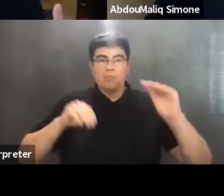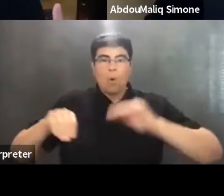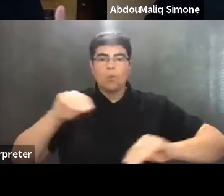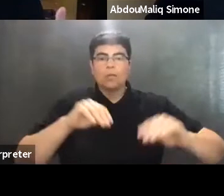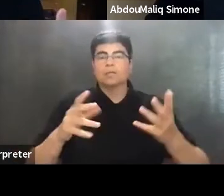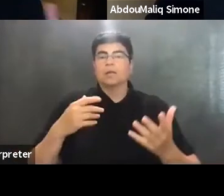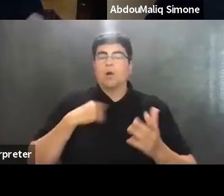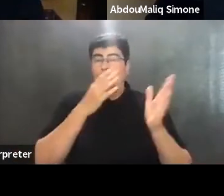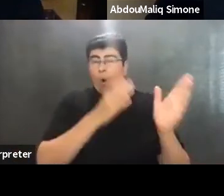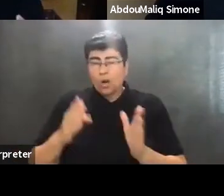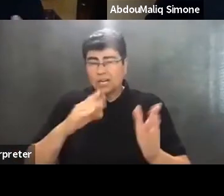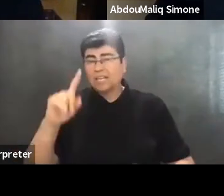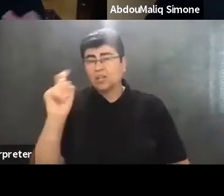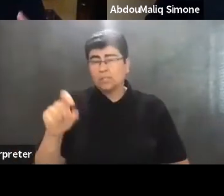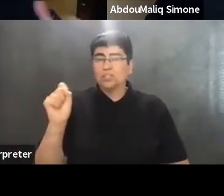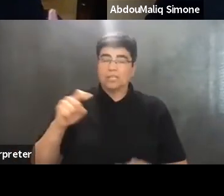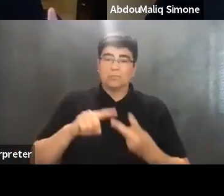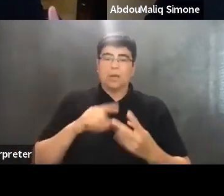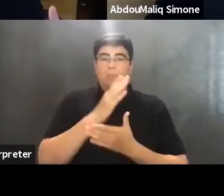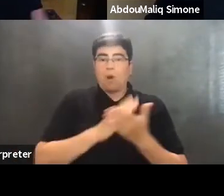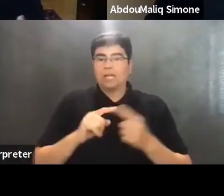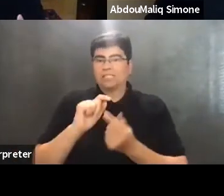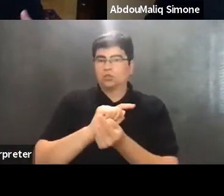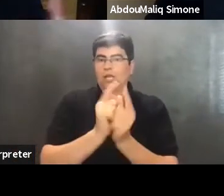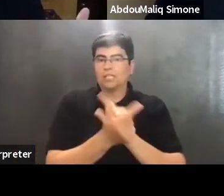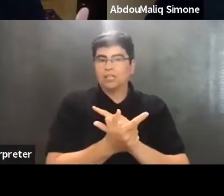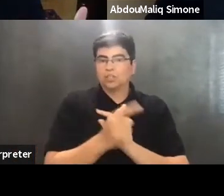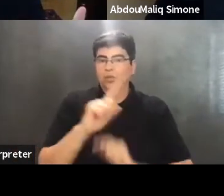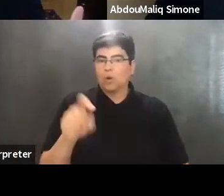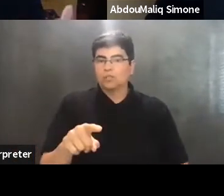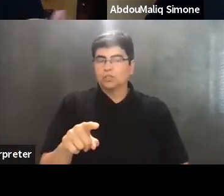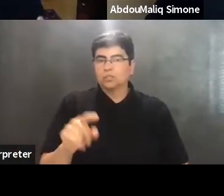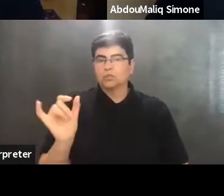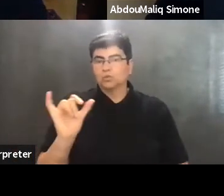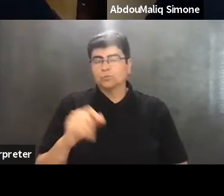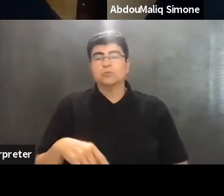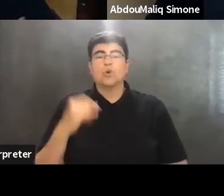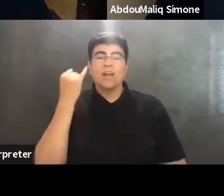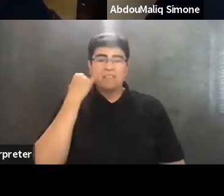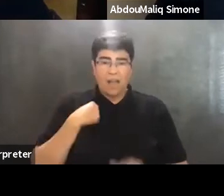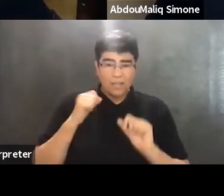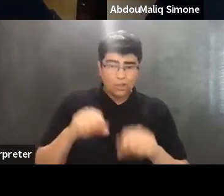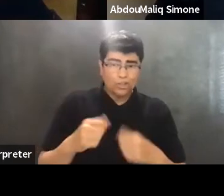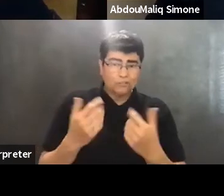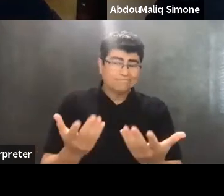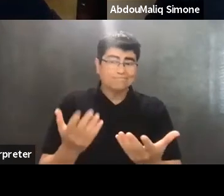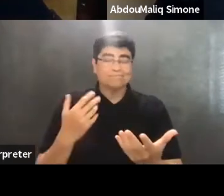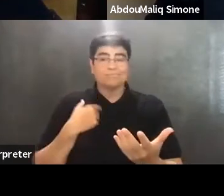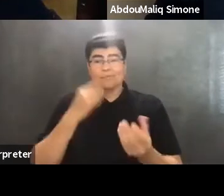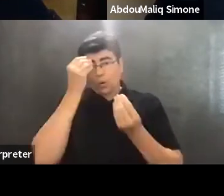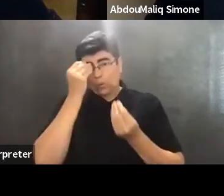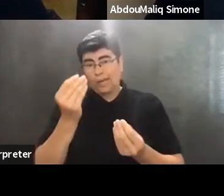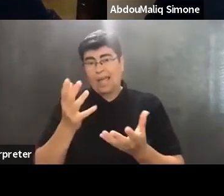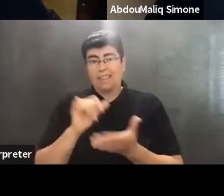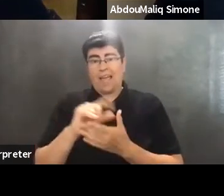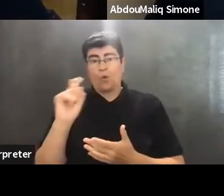it's an organizing question, but partially it's a translation question, too. So if I could just sort of relay that question